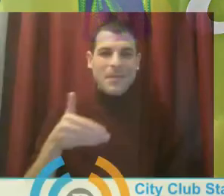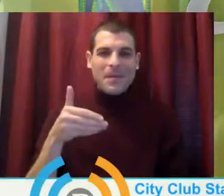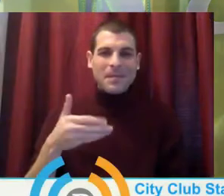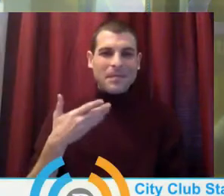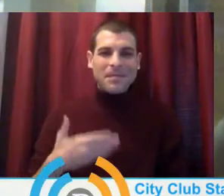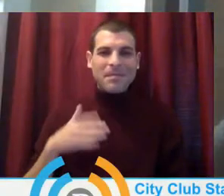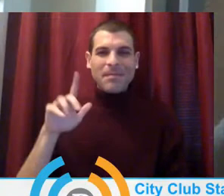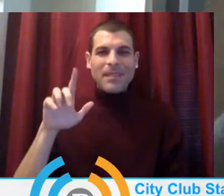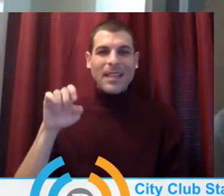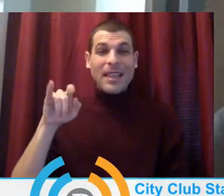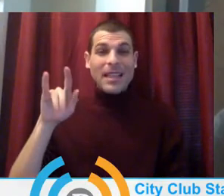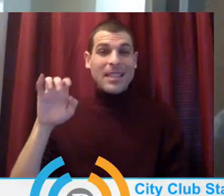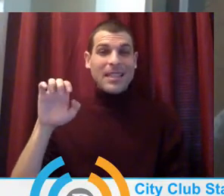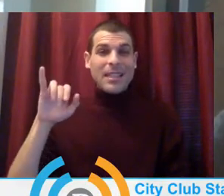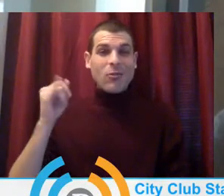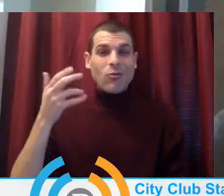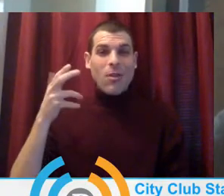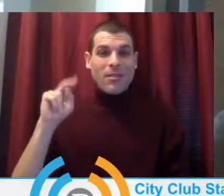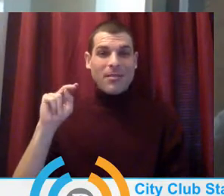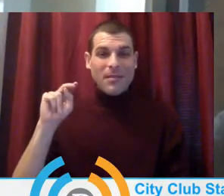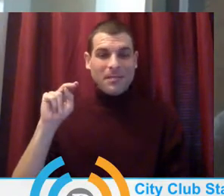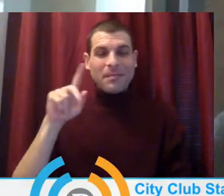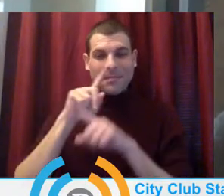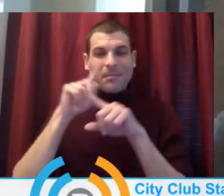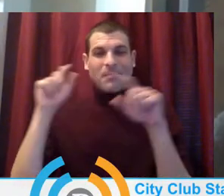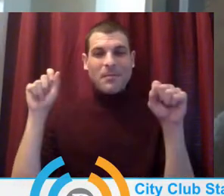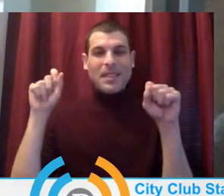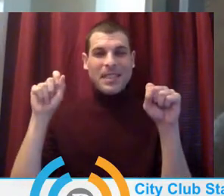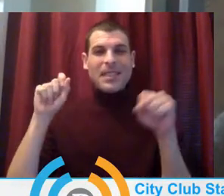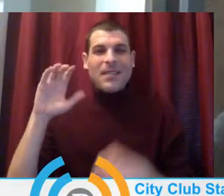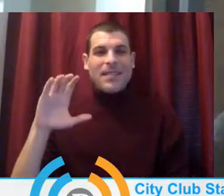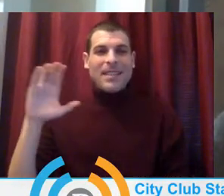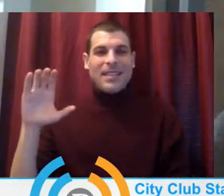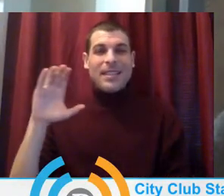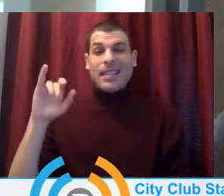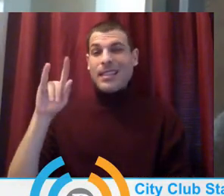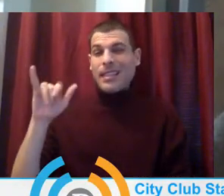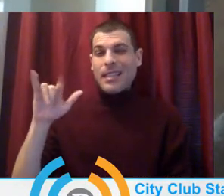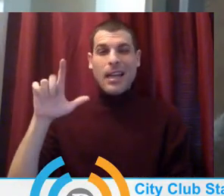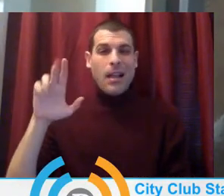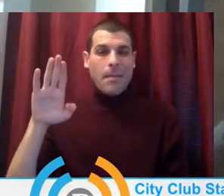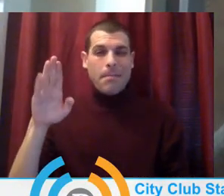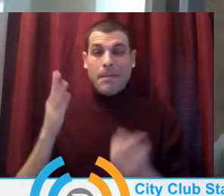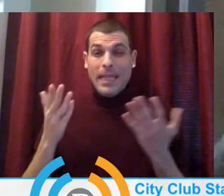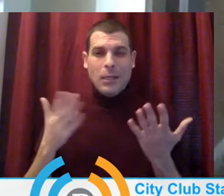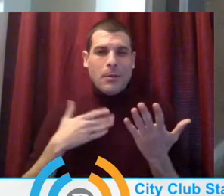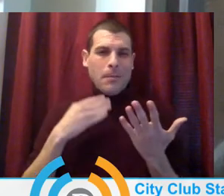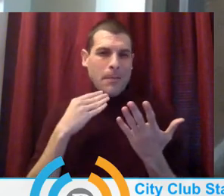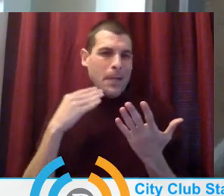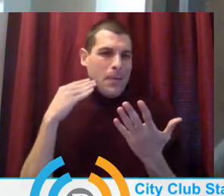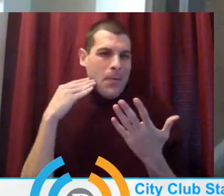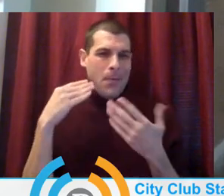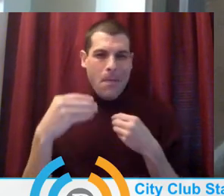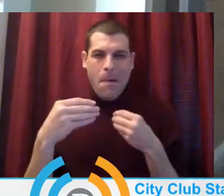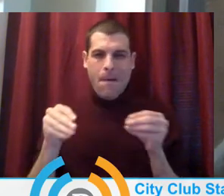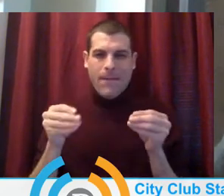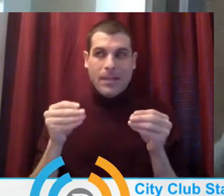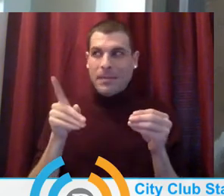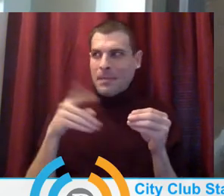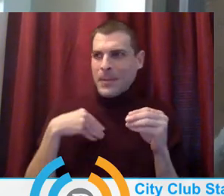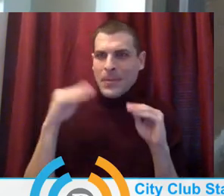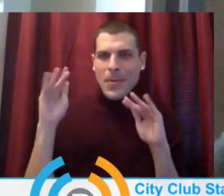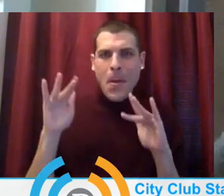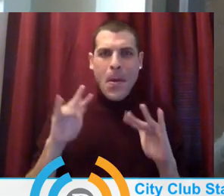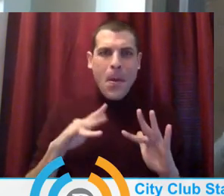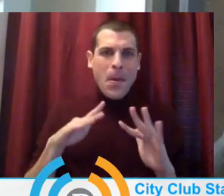President-elect of City Club, I'm joining you from my little home office on a snowy, icy Friday. I hope all of you are